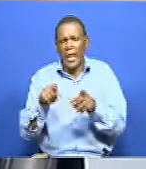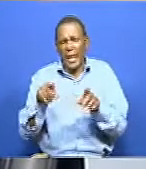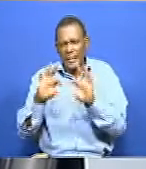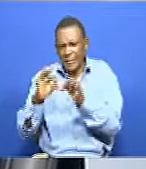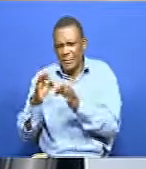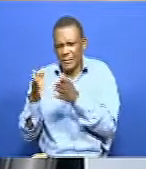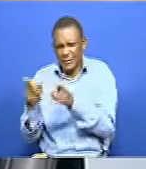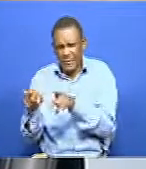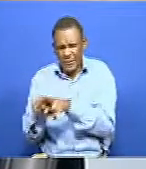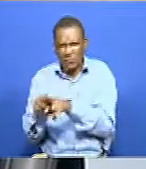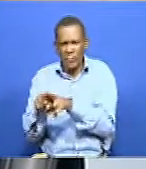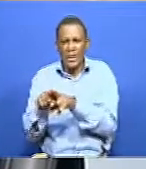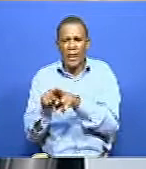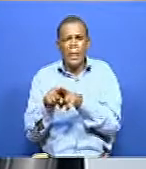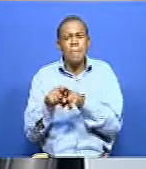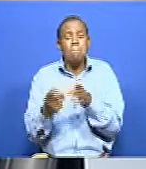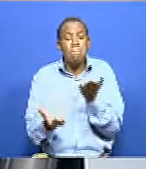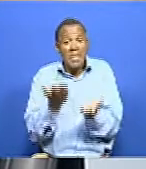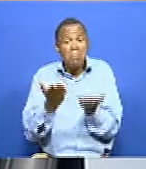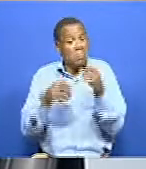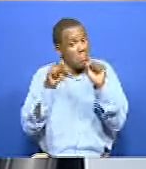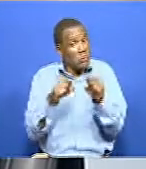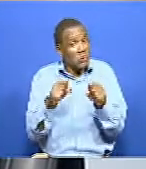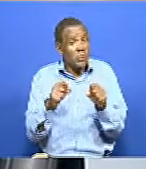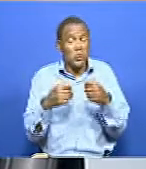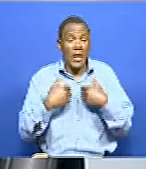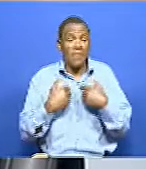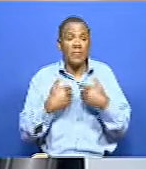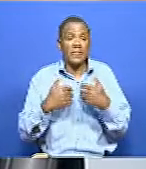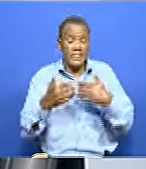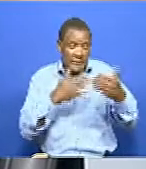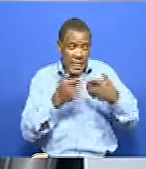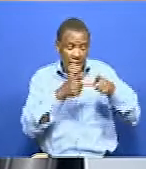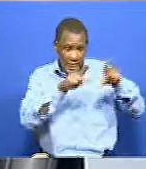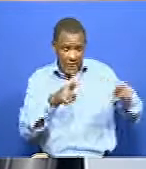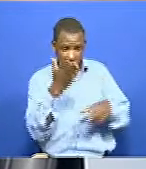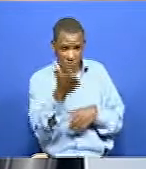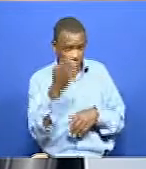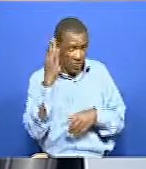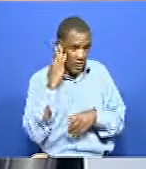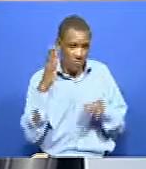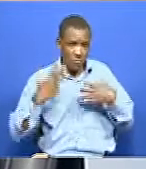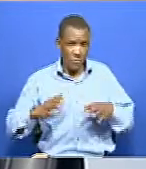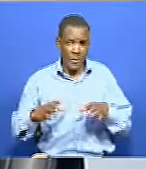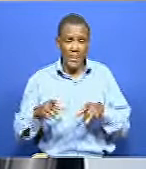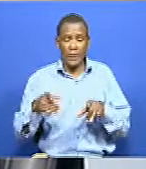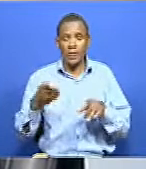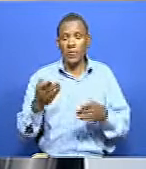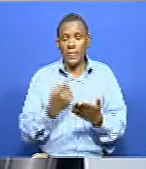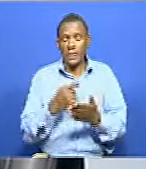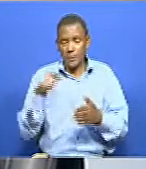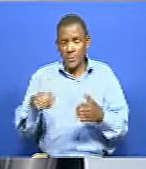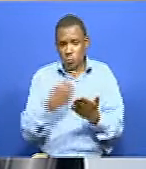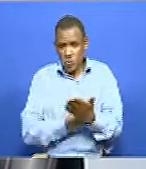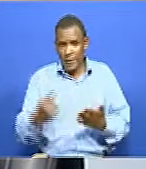Can we have it delivered fully in sign language for deaf person? Number three, I think this week, the government is rolling out community